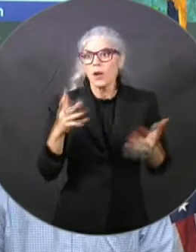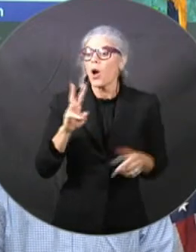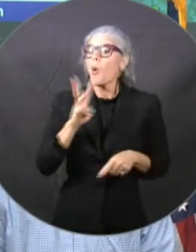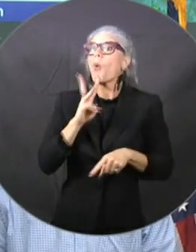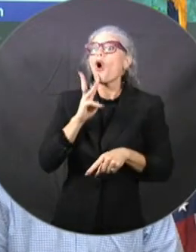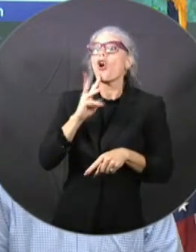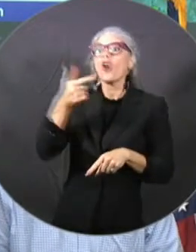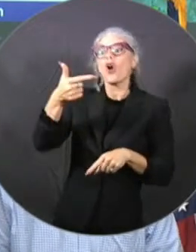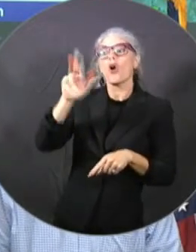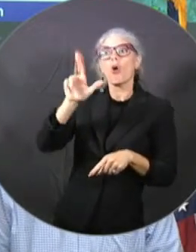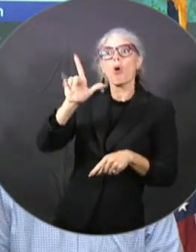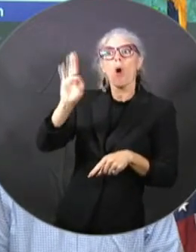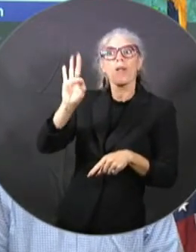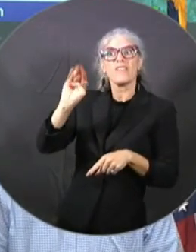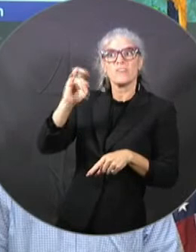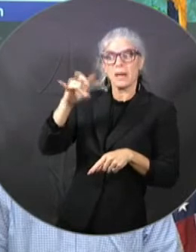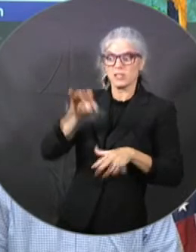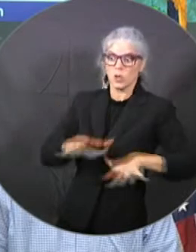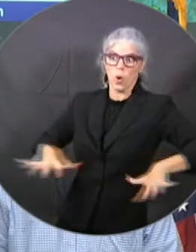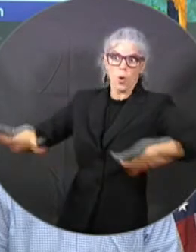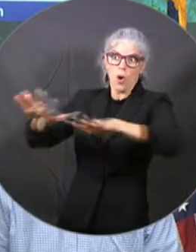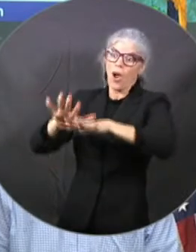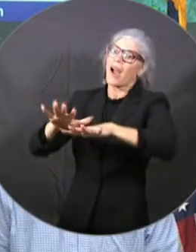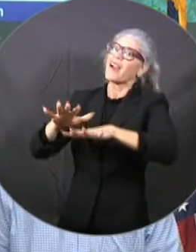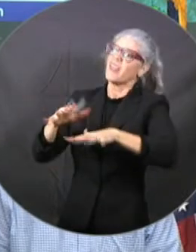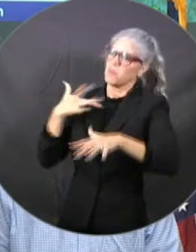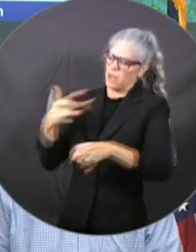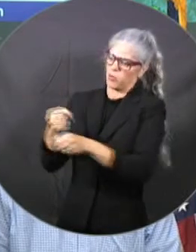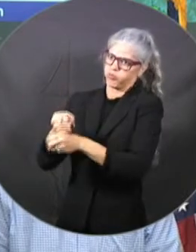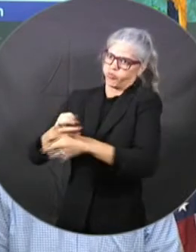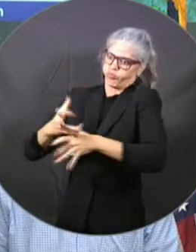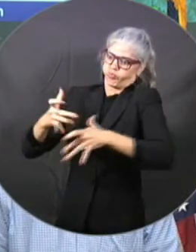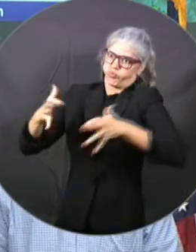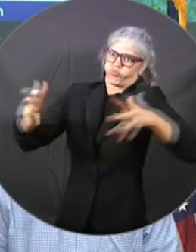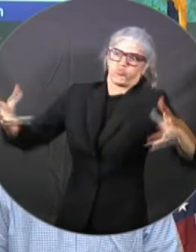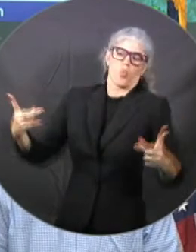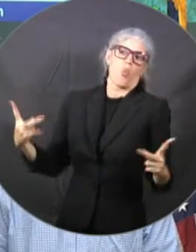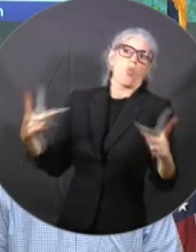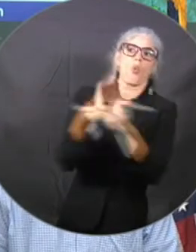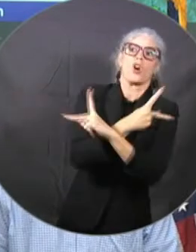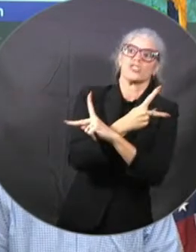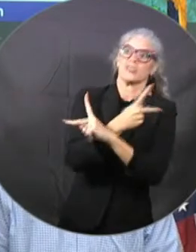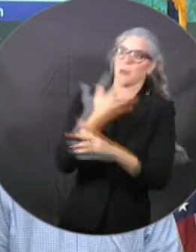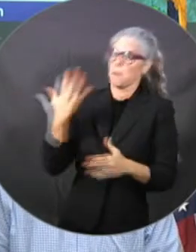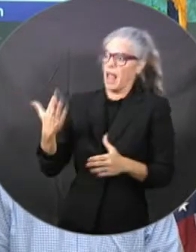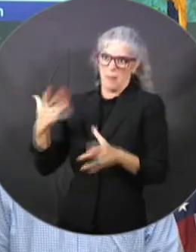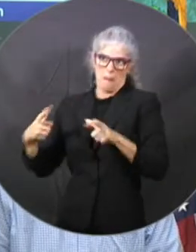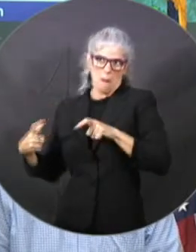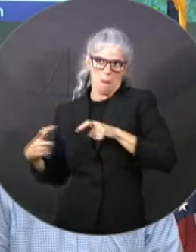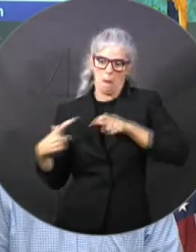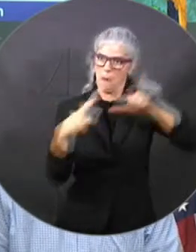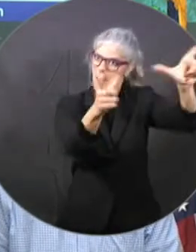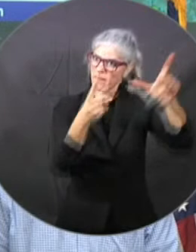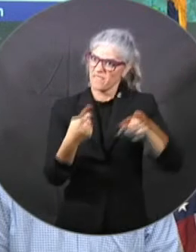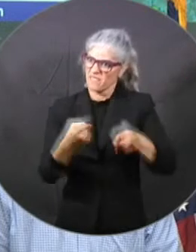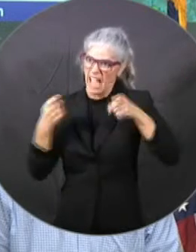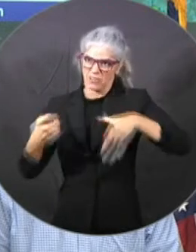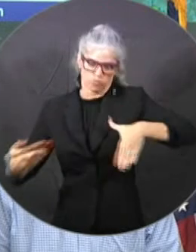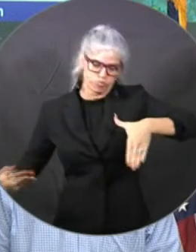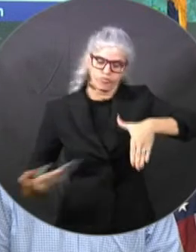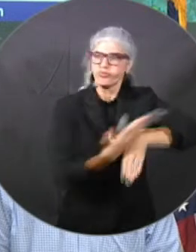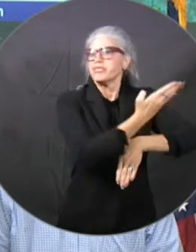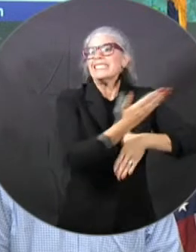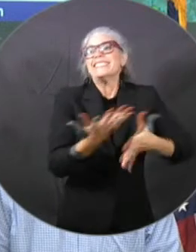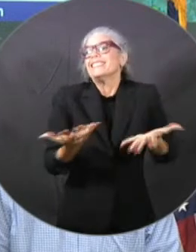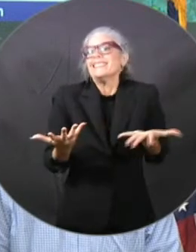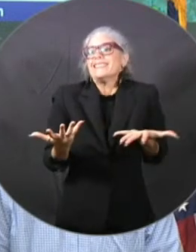know how quickly it's going to go. I mean, it could potentially start moving quick. So there's a lot of things to be watching here. But just know